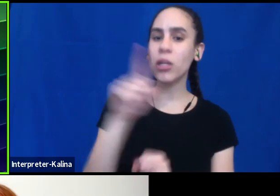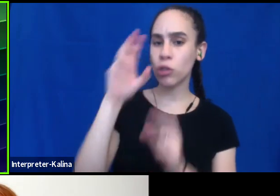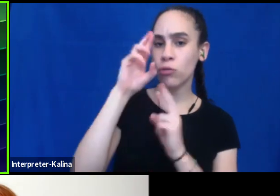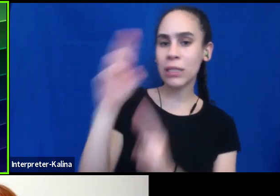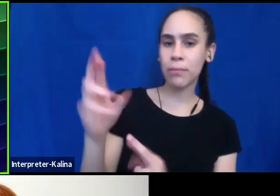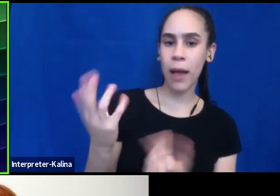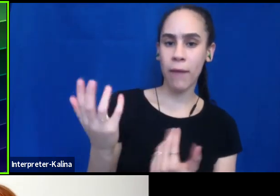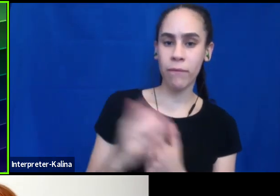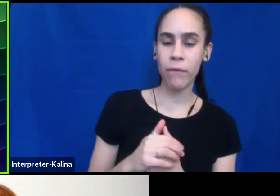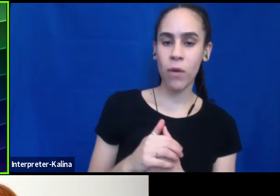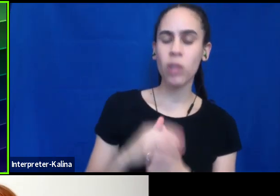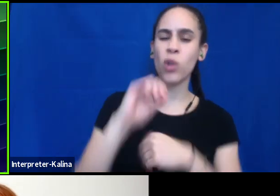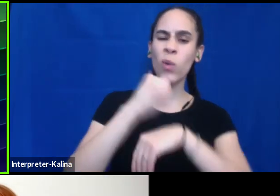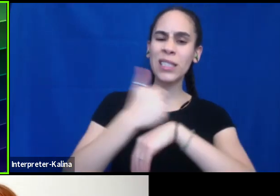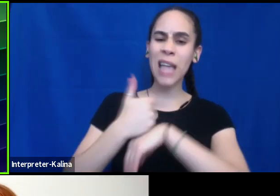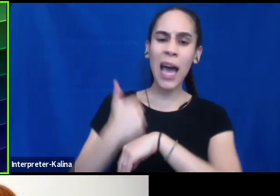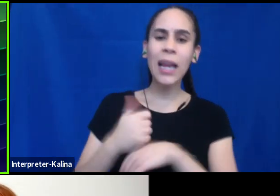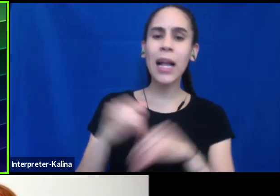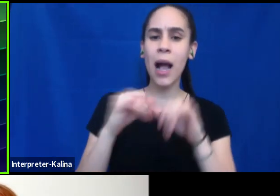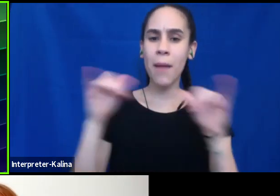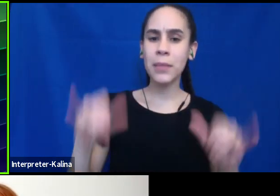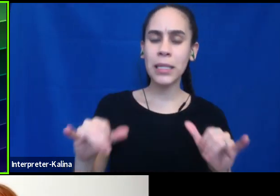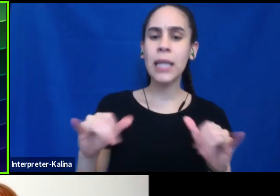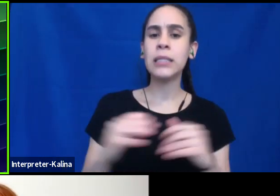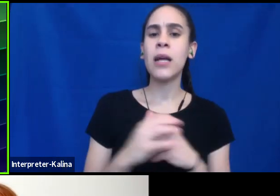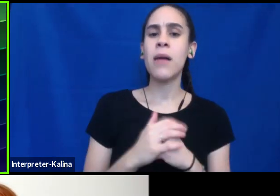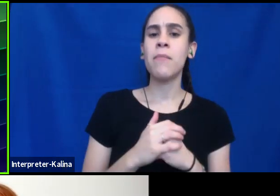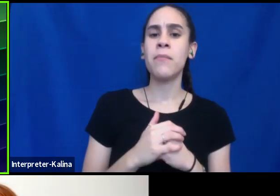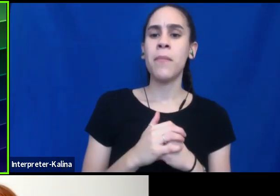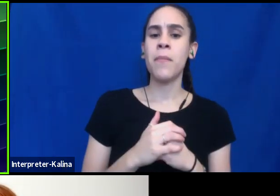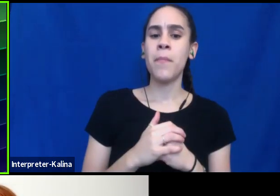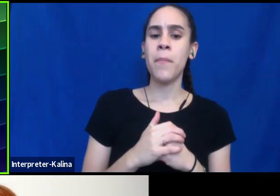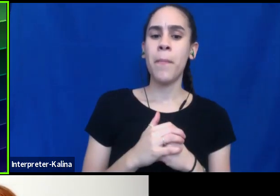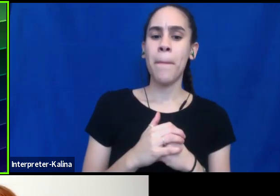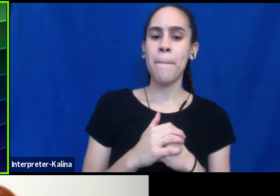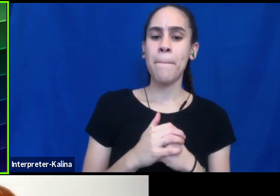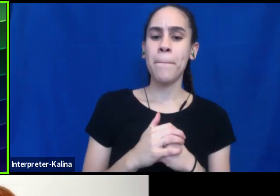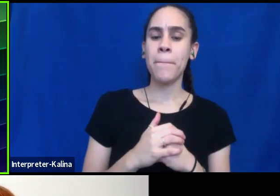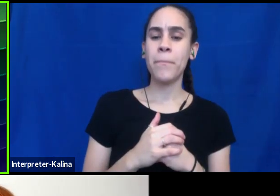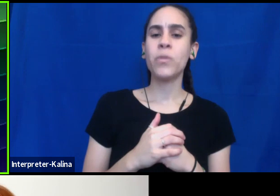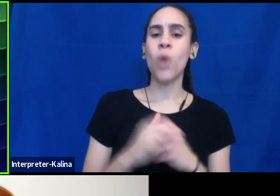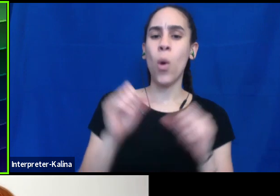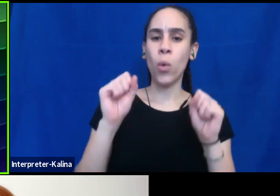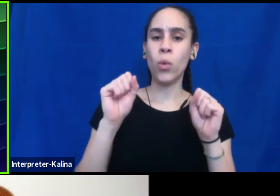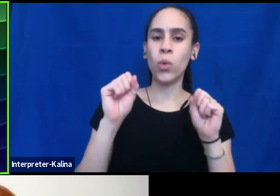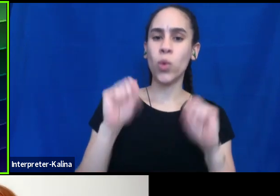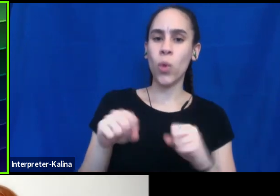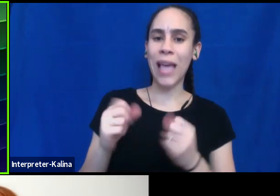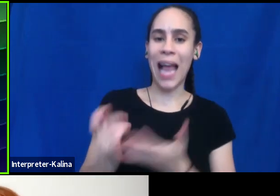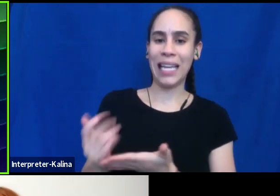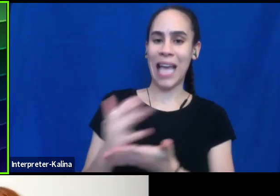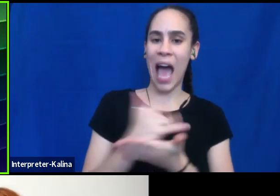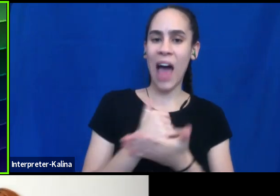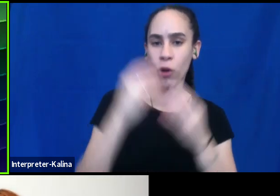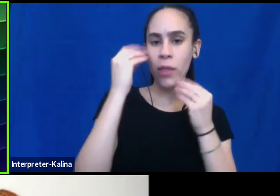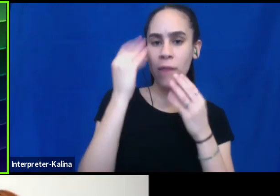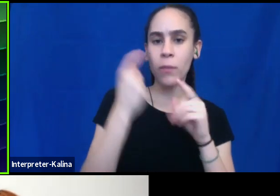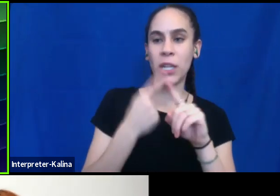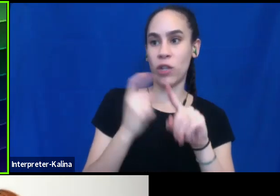setting up systems where all of that can be, um, gathered from everybody is important. Um,